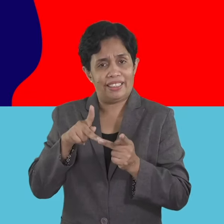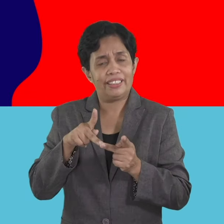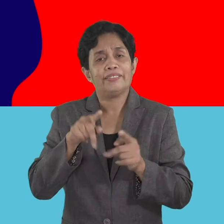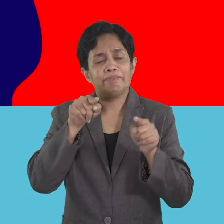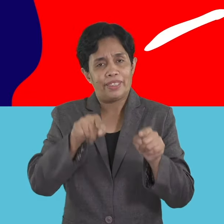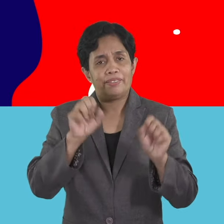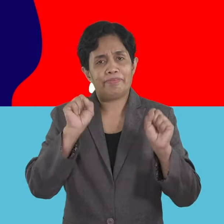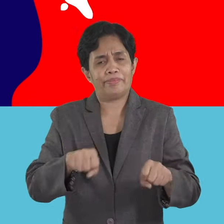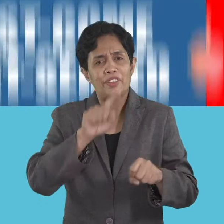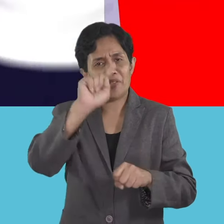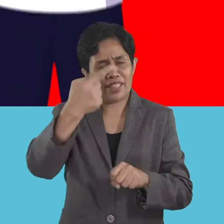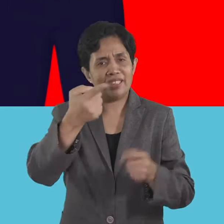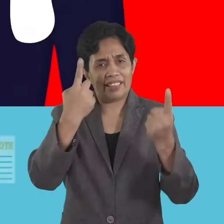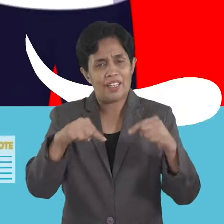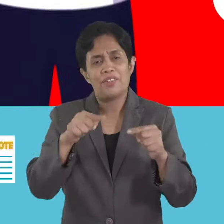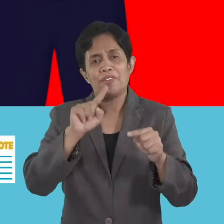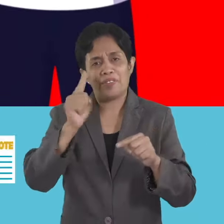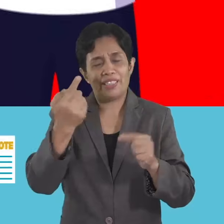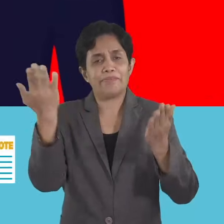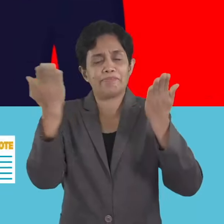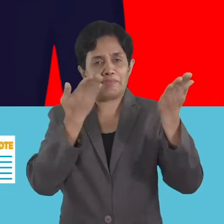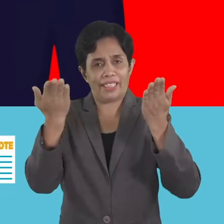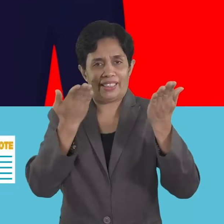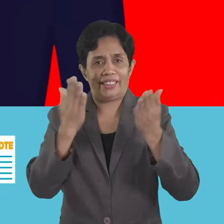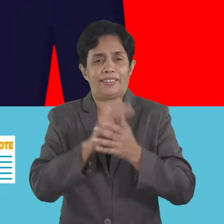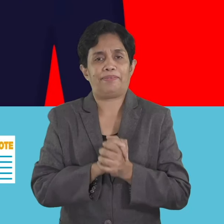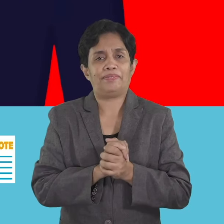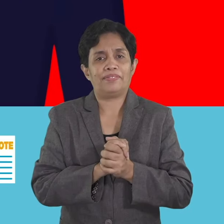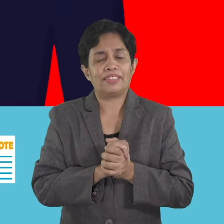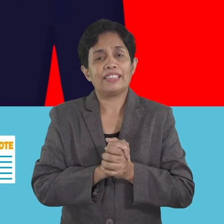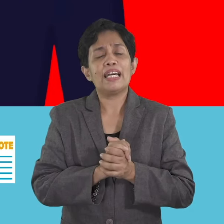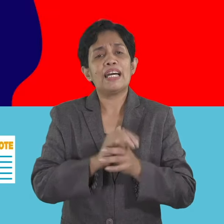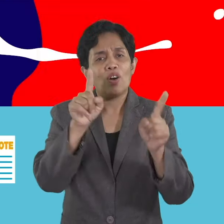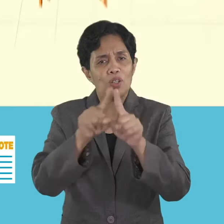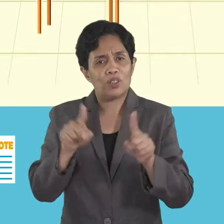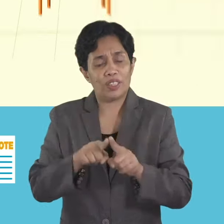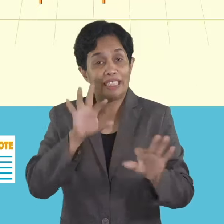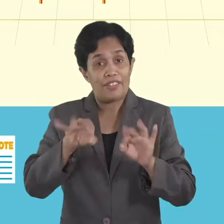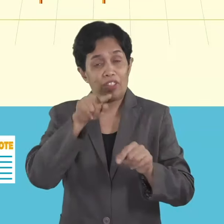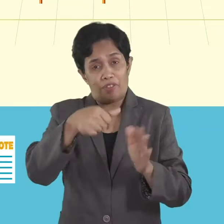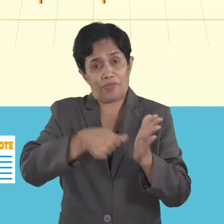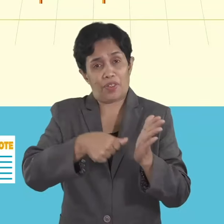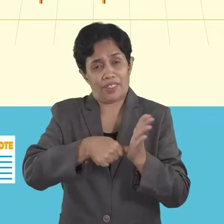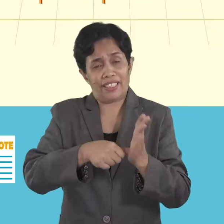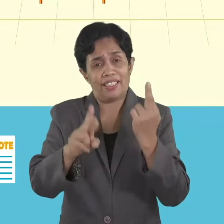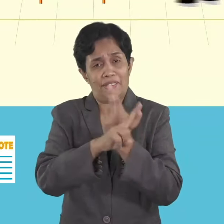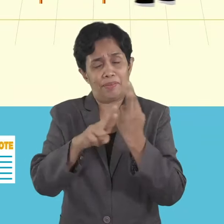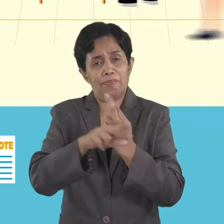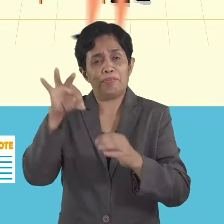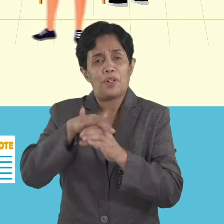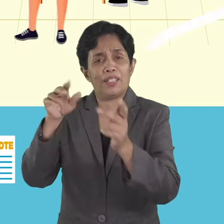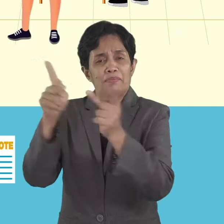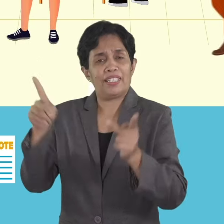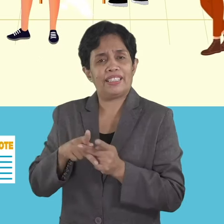EAPP, it will be on a first-come, first-served basis. On the other hand, if you are voting